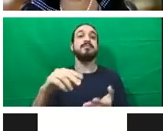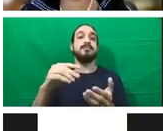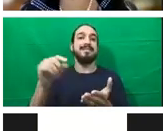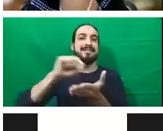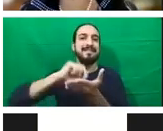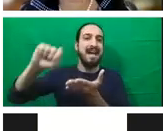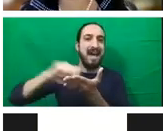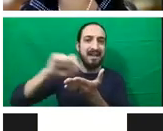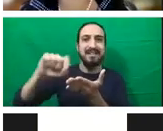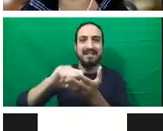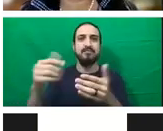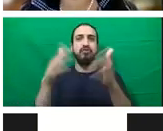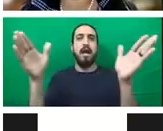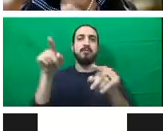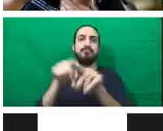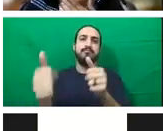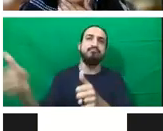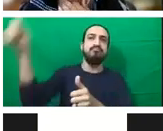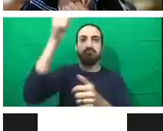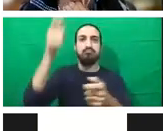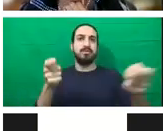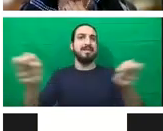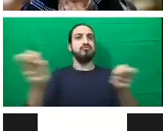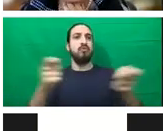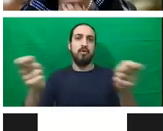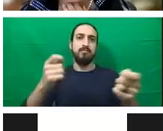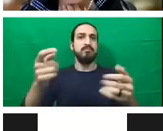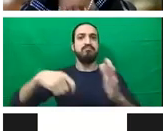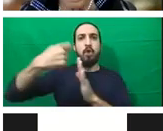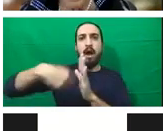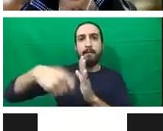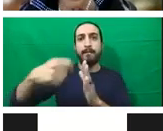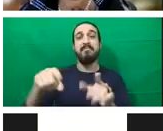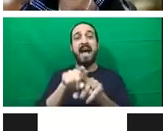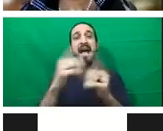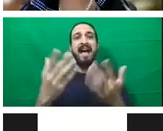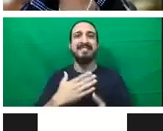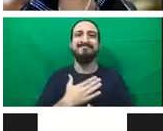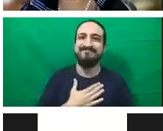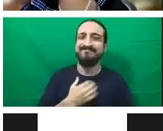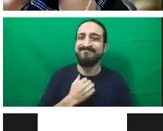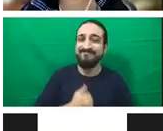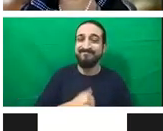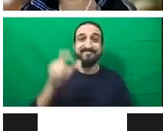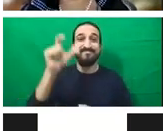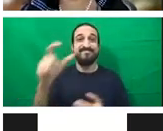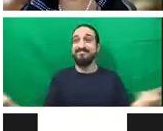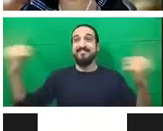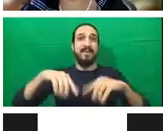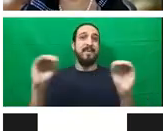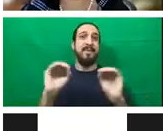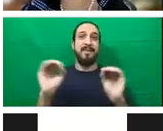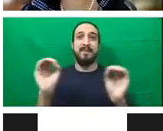Diene Keita, unfortunately, last minute, had to attend to an urgent matter and has therefore asked me to send her regrets